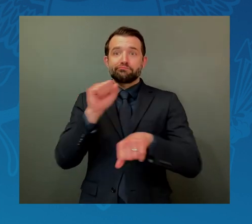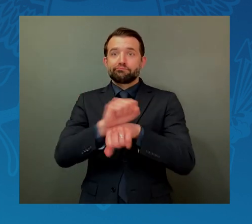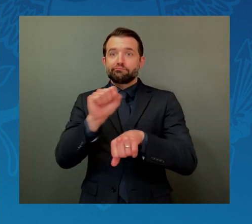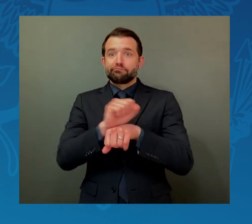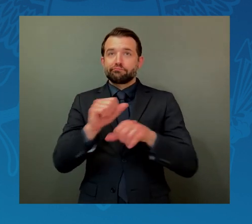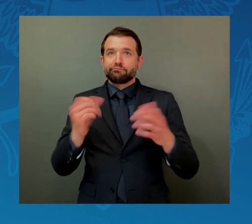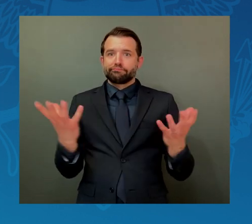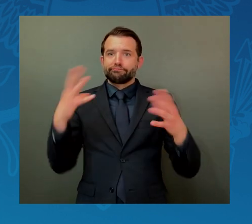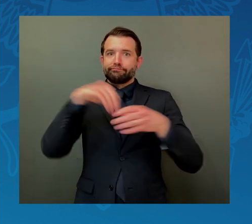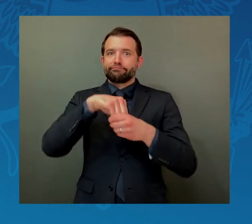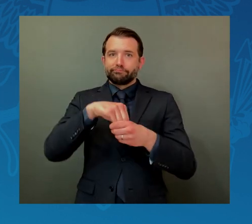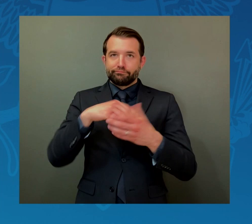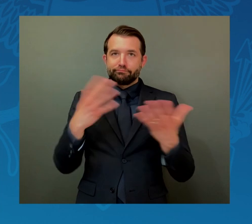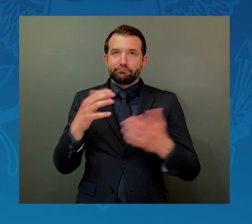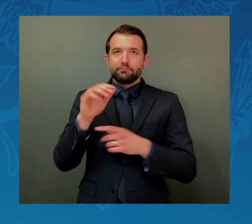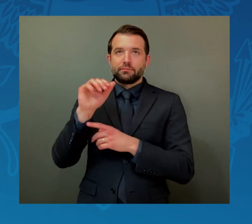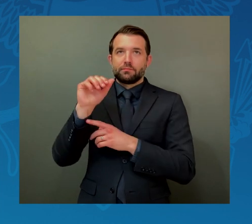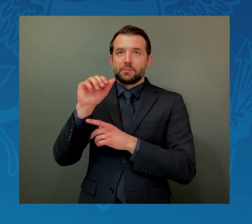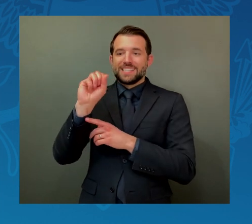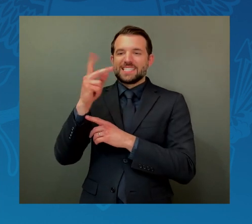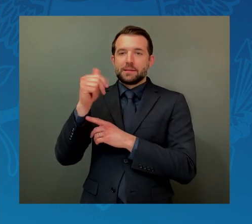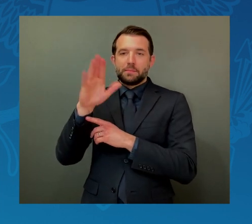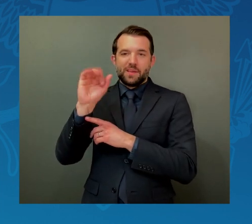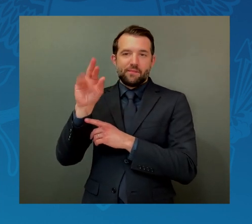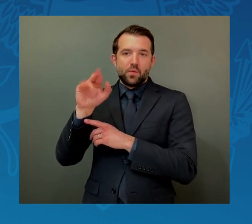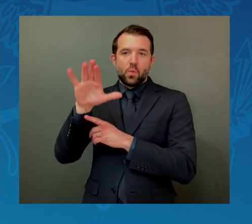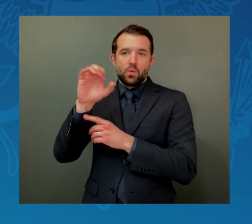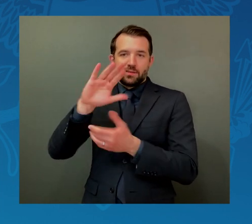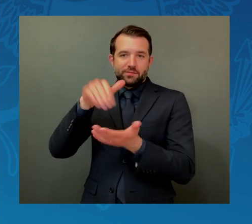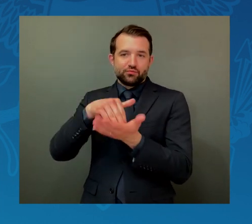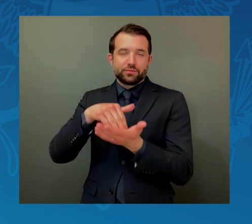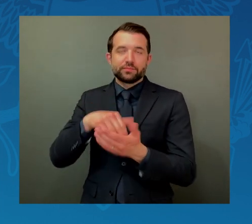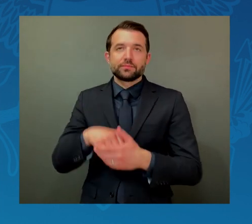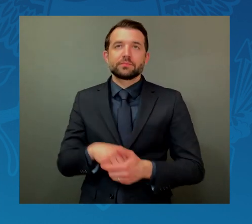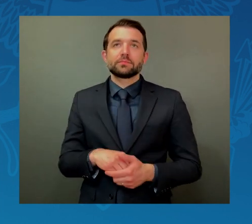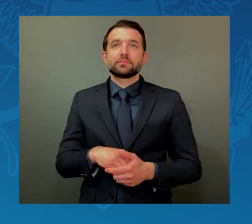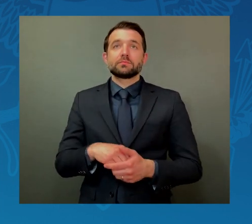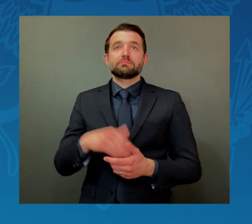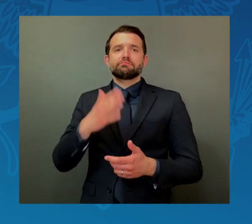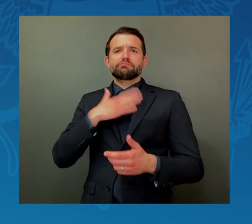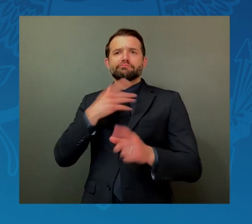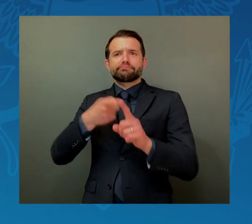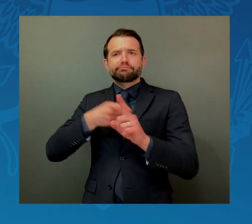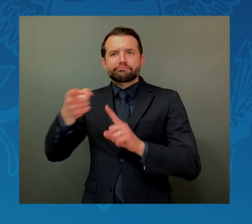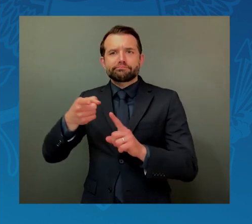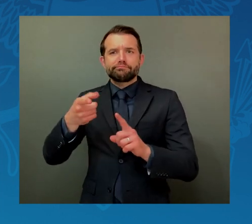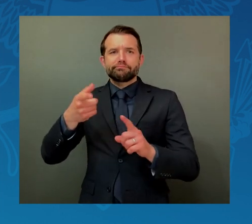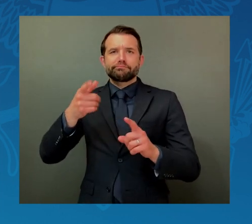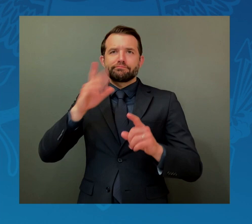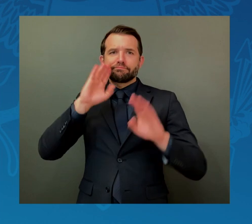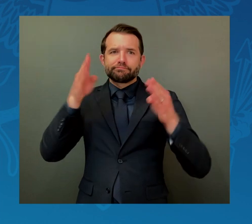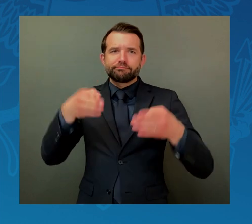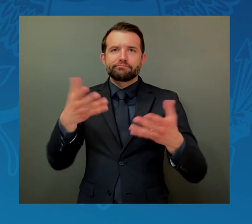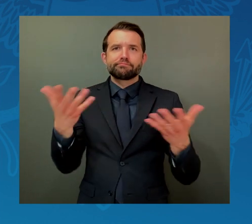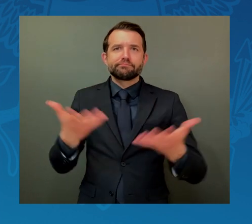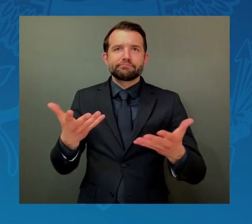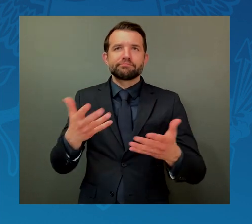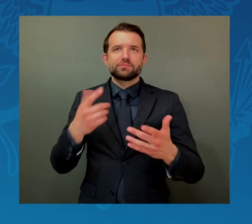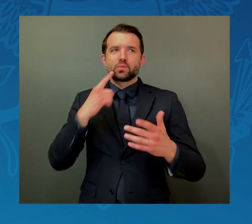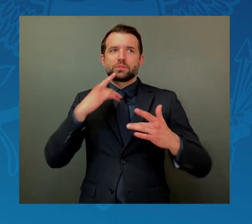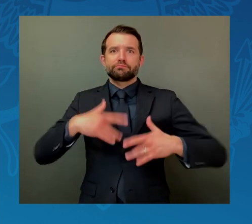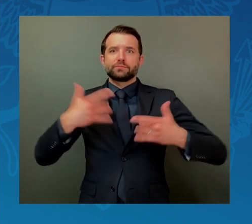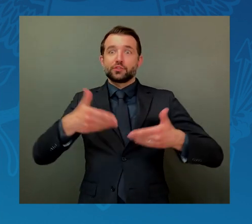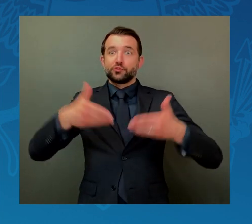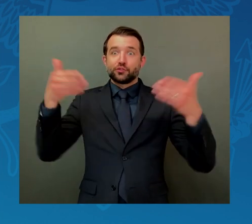interference duty operator. It is my distinct pleasure to introduce the 49th and current Vice President of the United States,